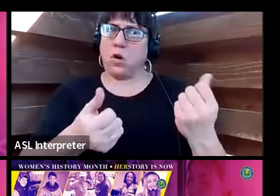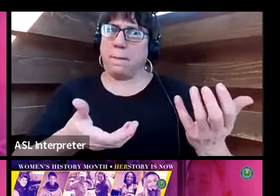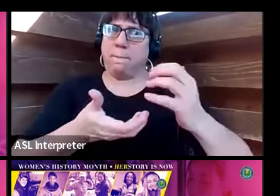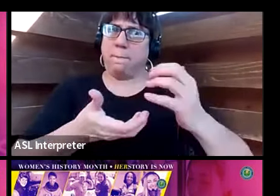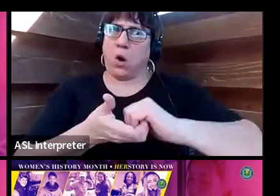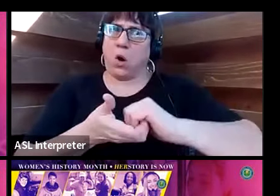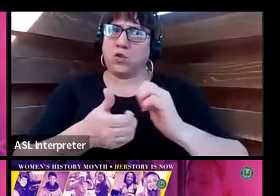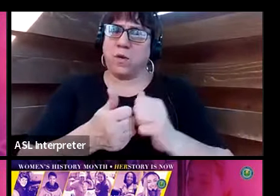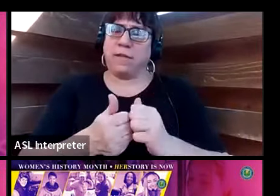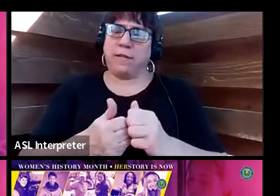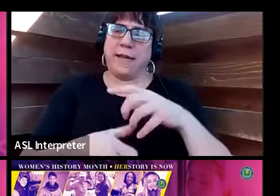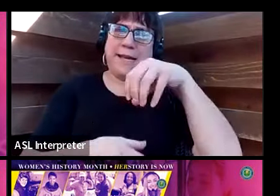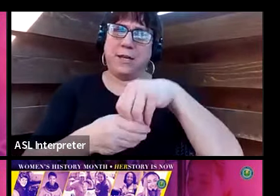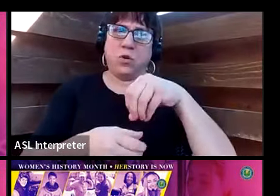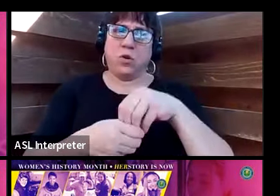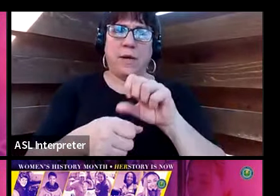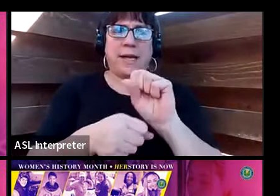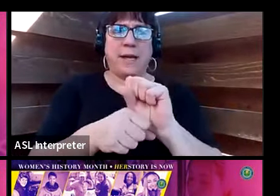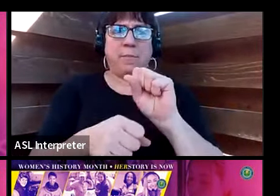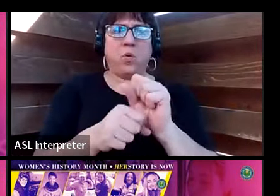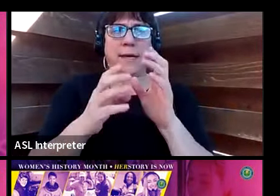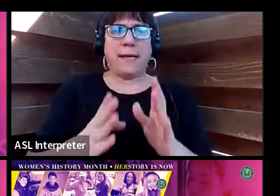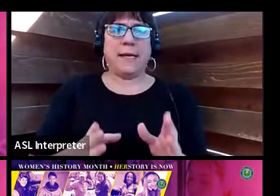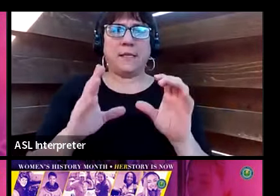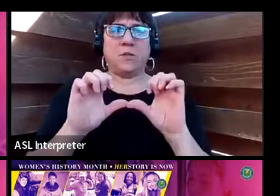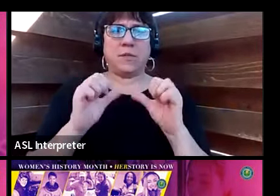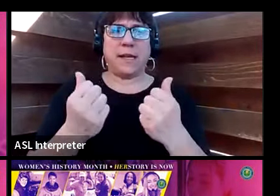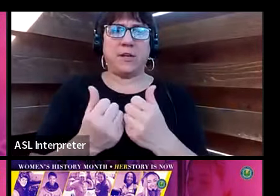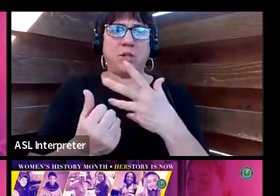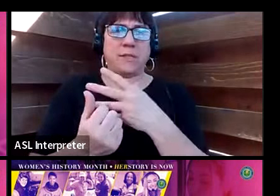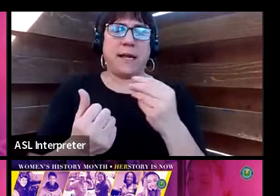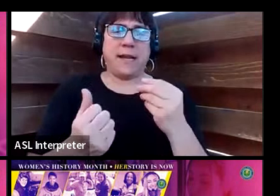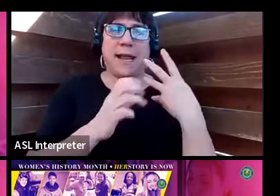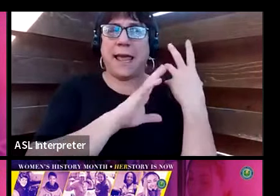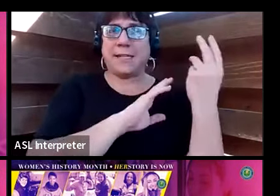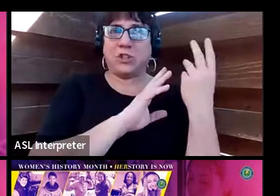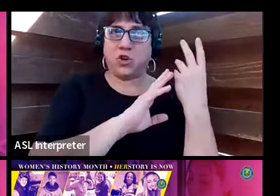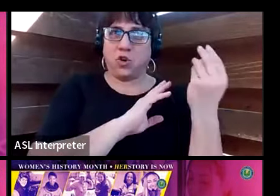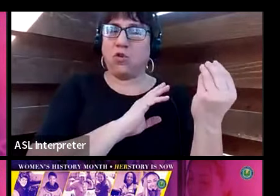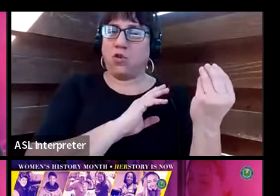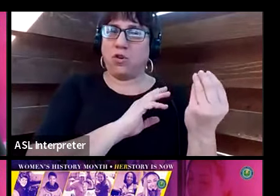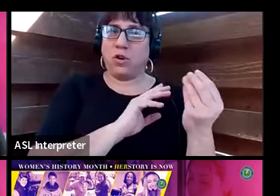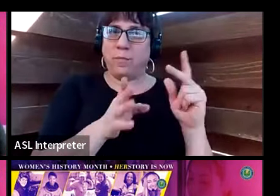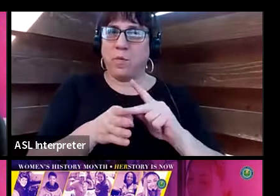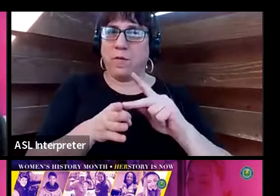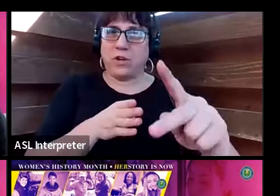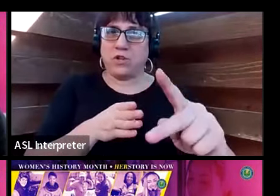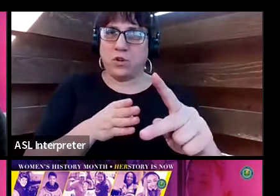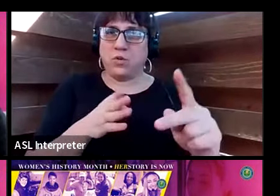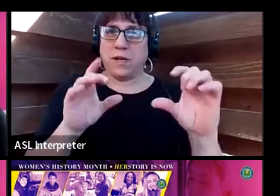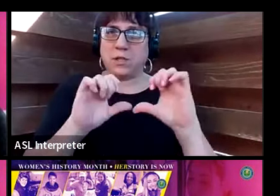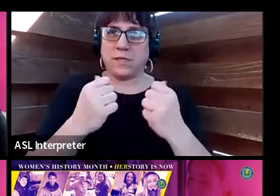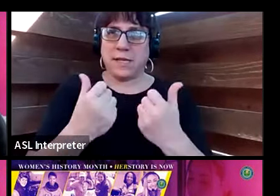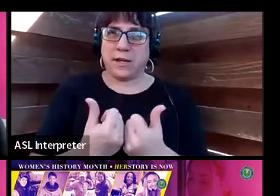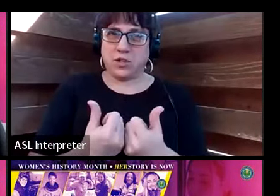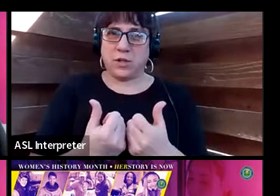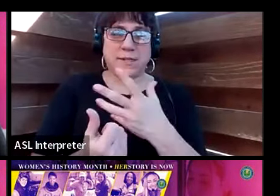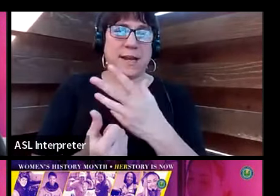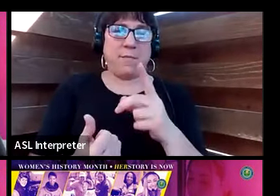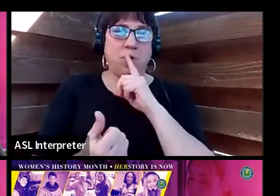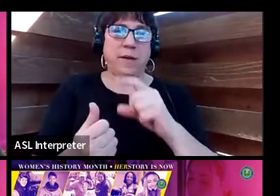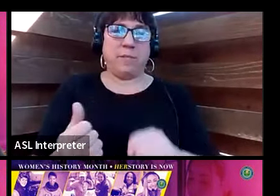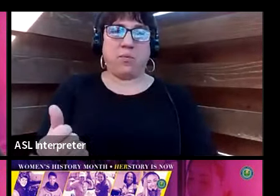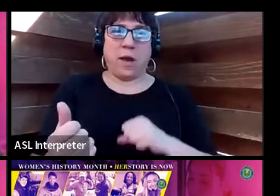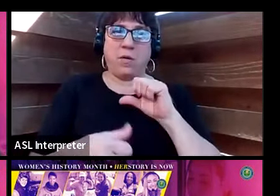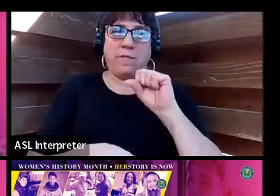with these internal employee associations, as well as the external professional associations. And I'm proud